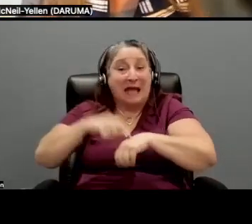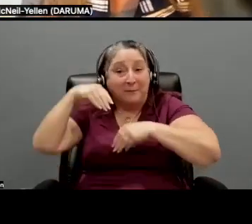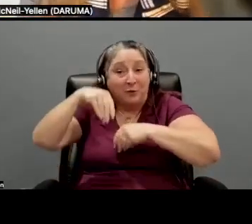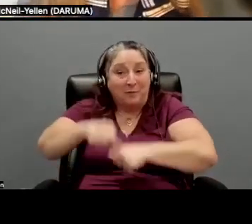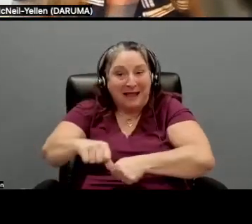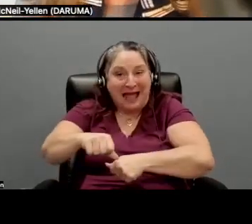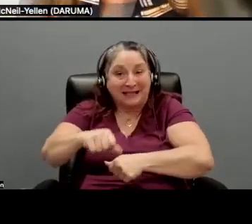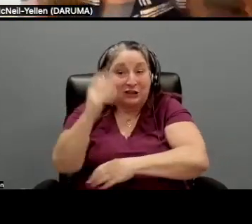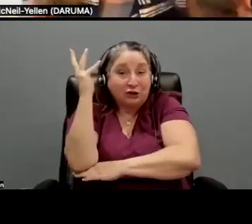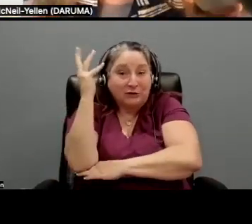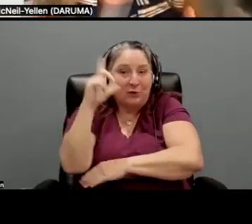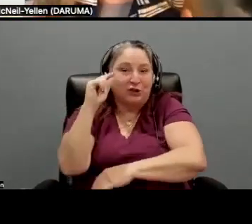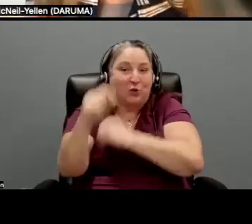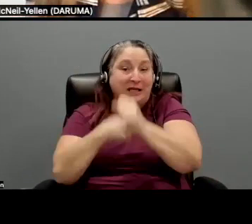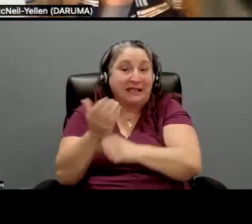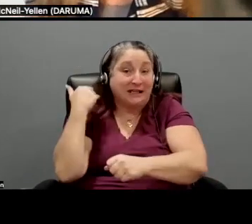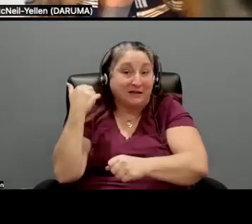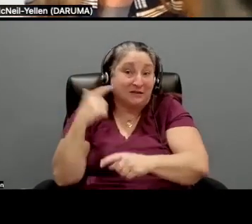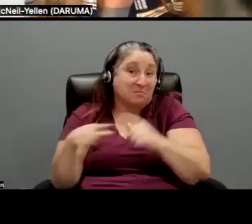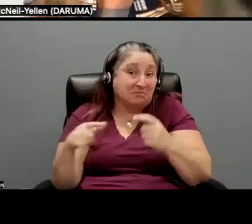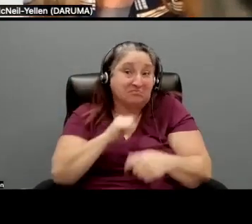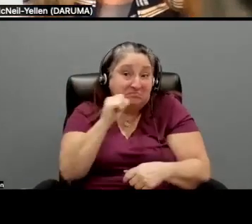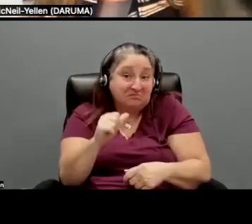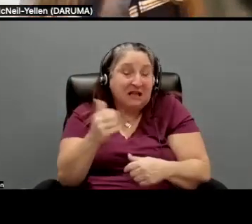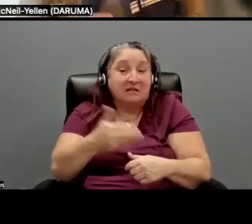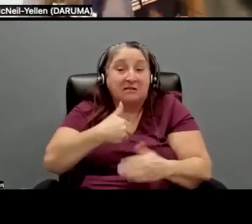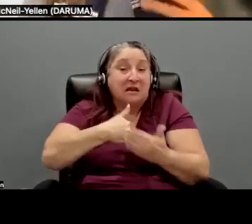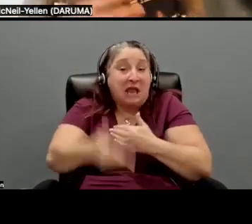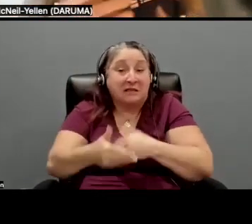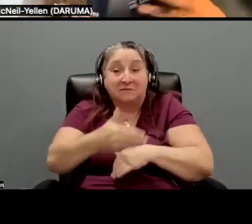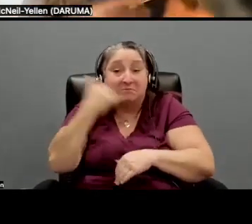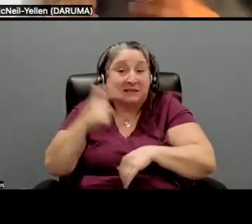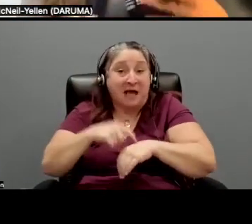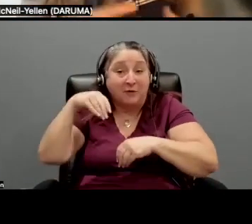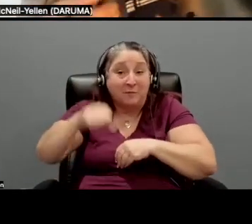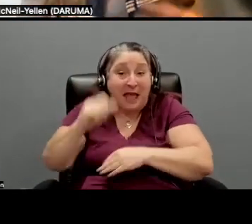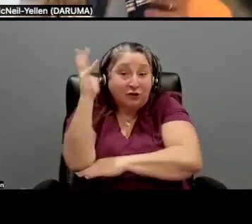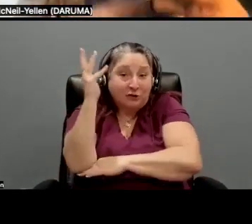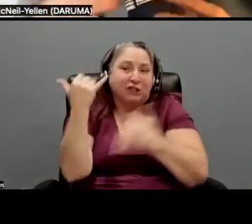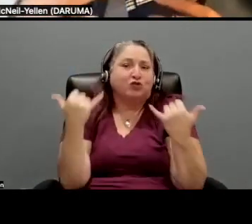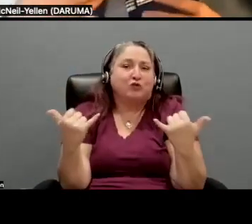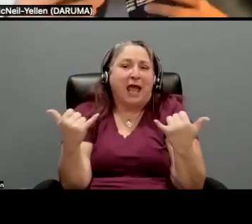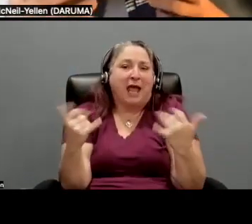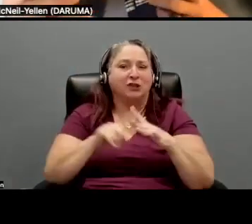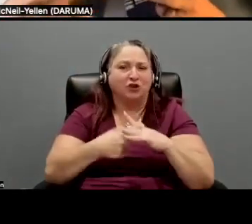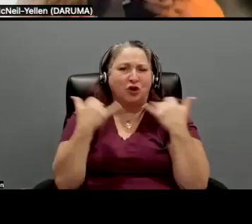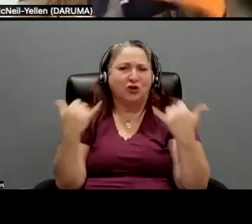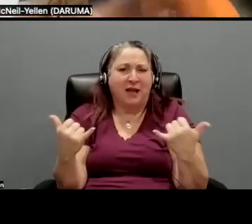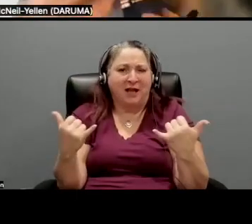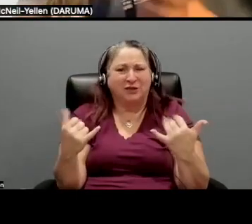ago. The next best time is today. So it's all of these little things that just keep, you know,